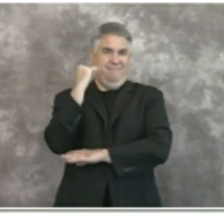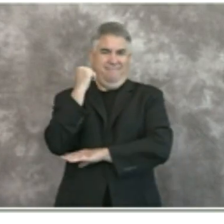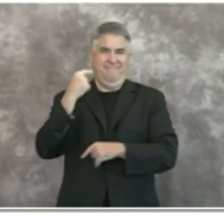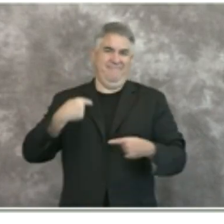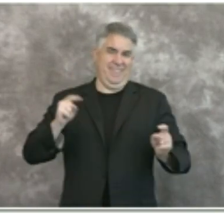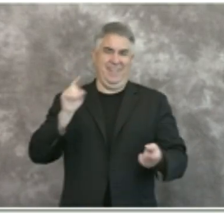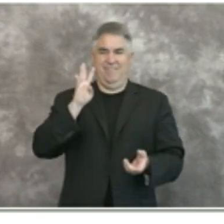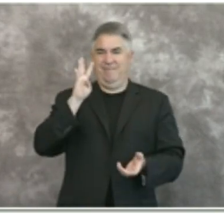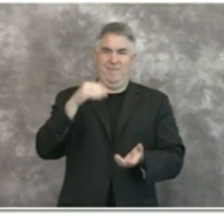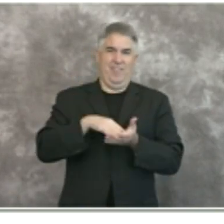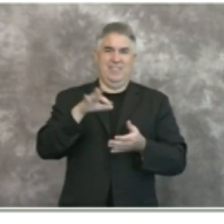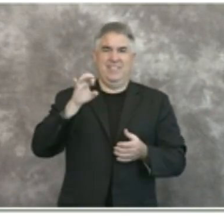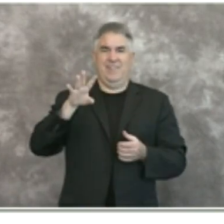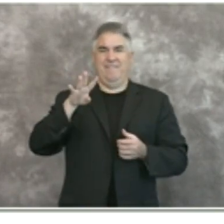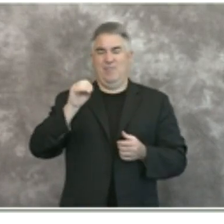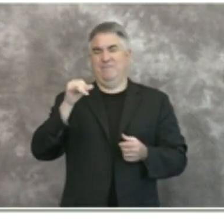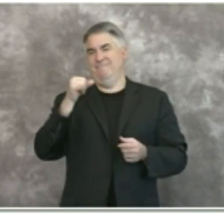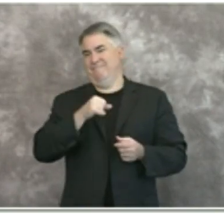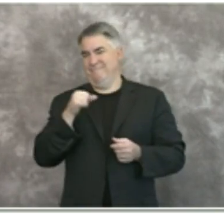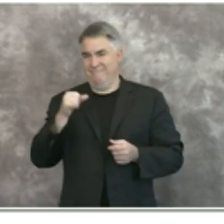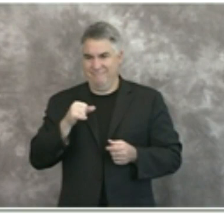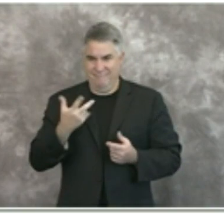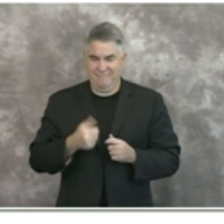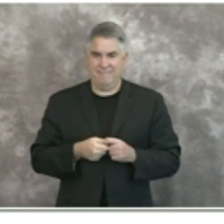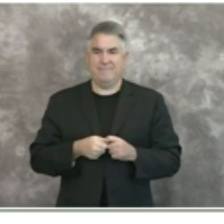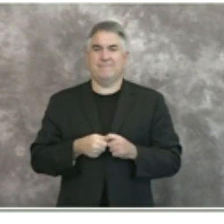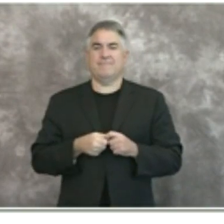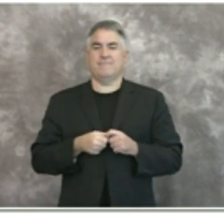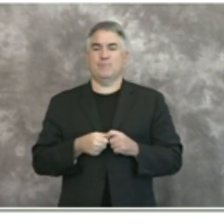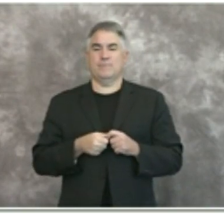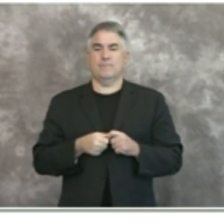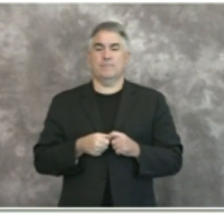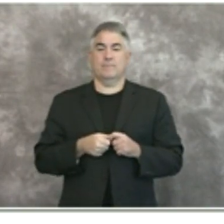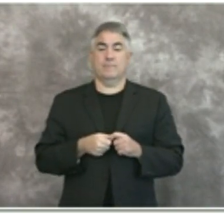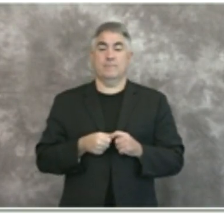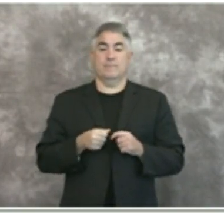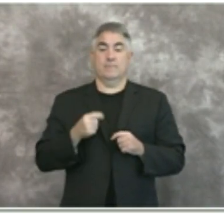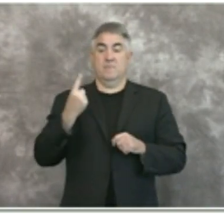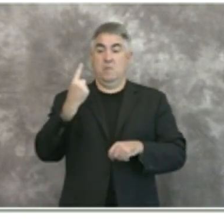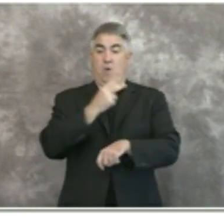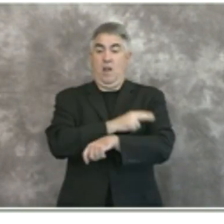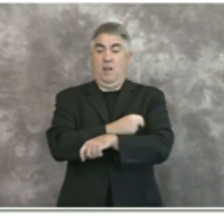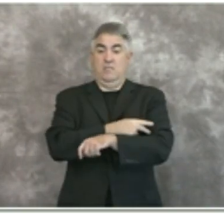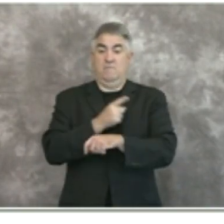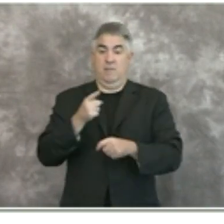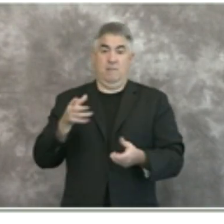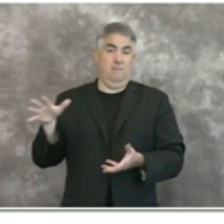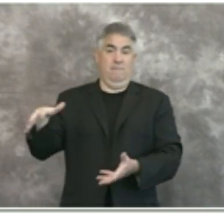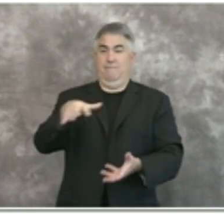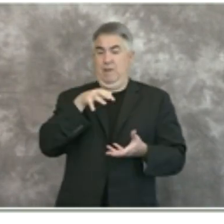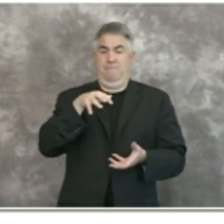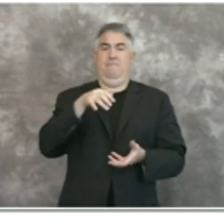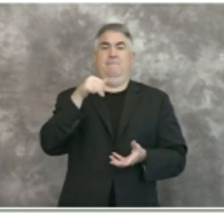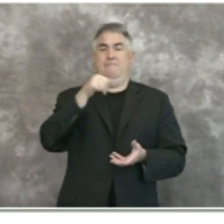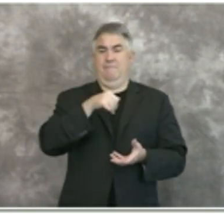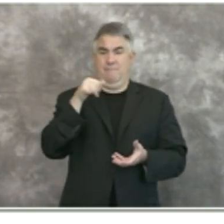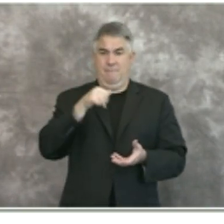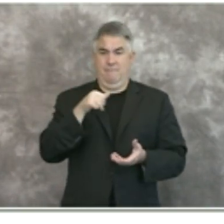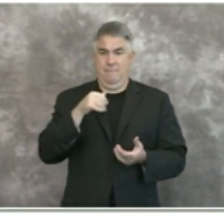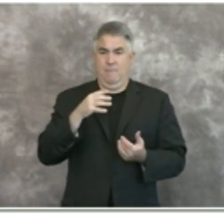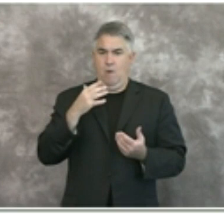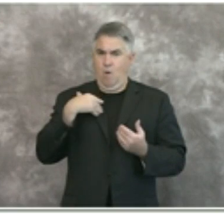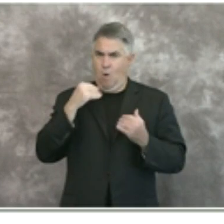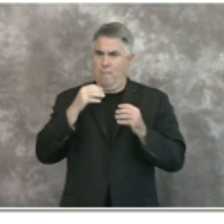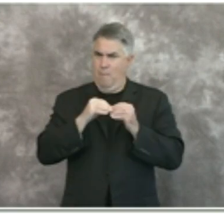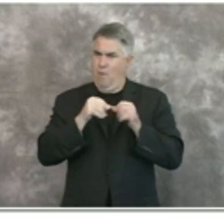4940 we had a little batch come in from one hospital system uh but we are hopeful that that we continue to uh to move